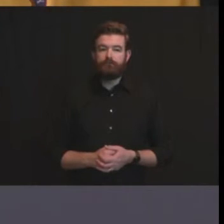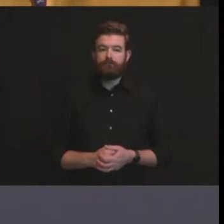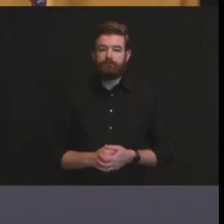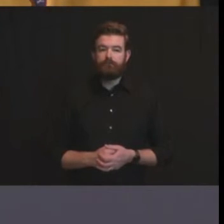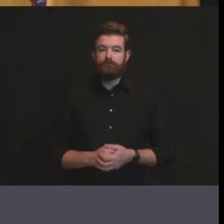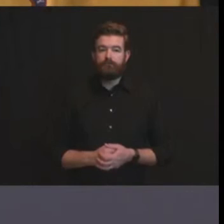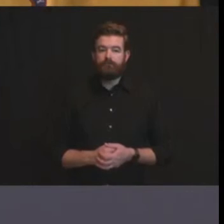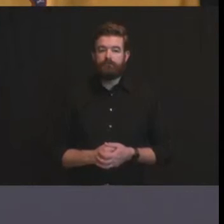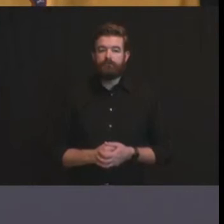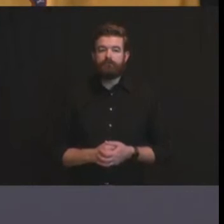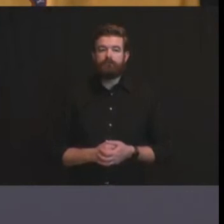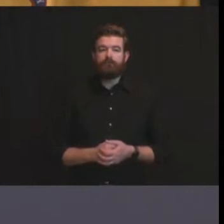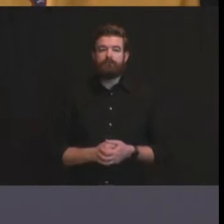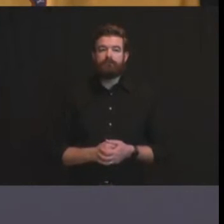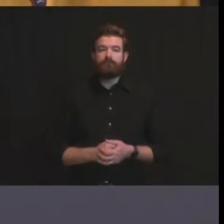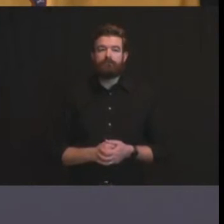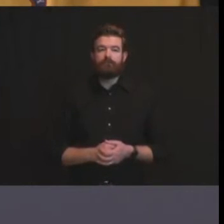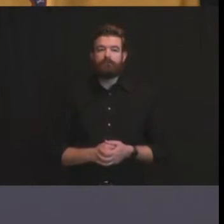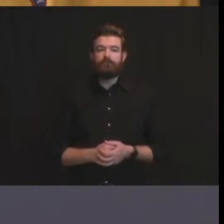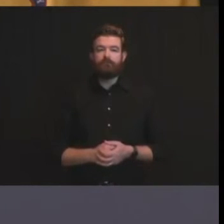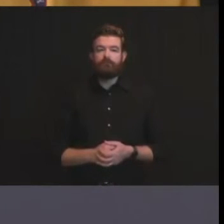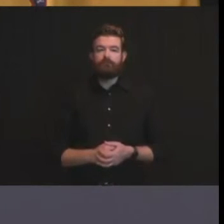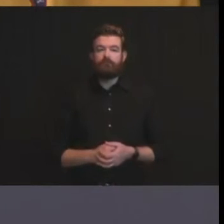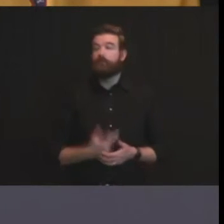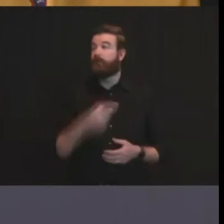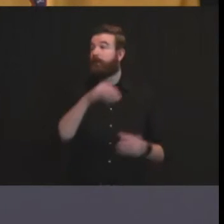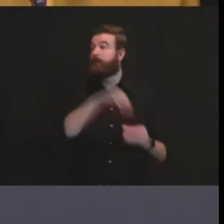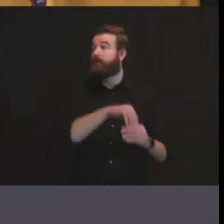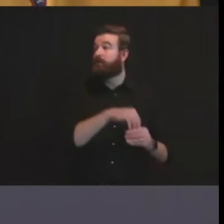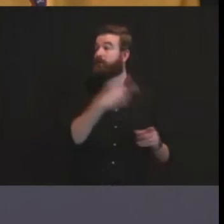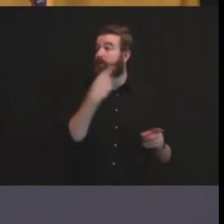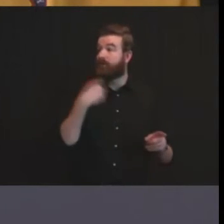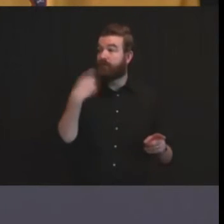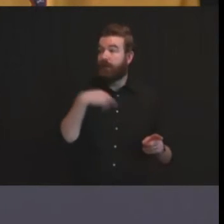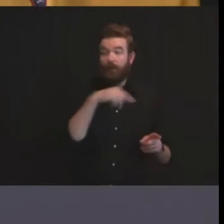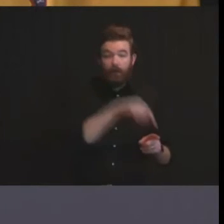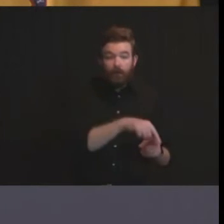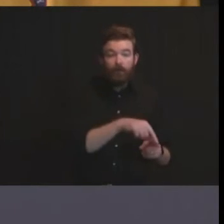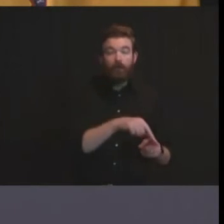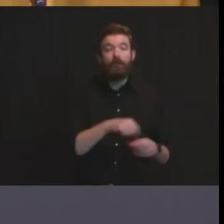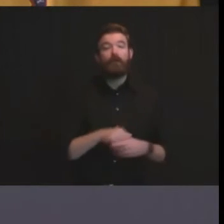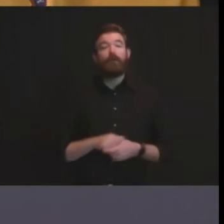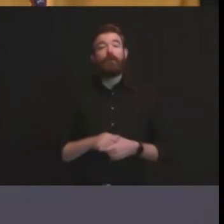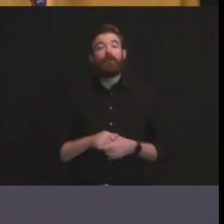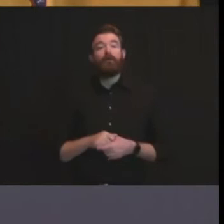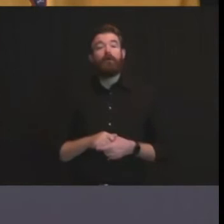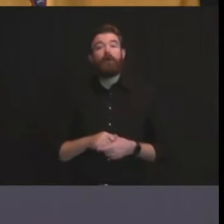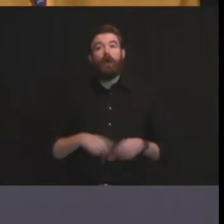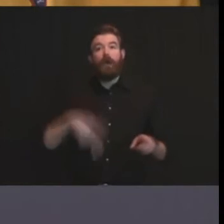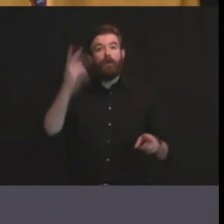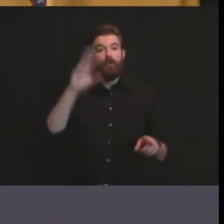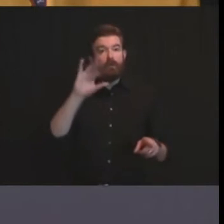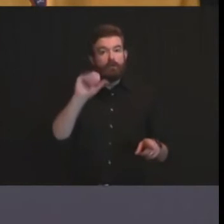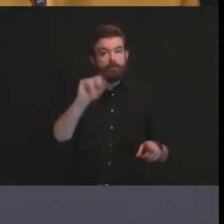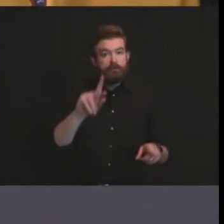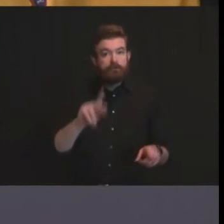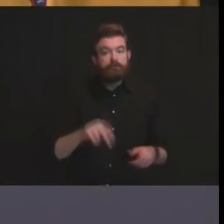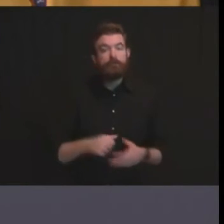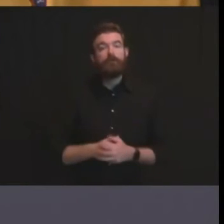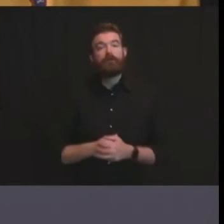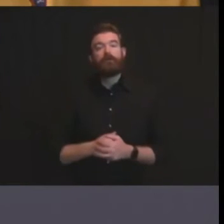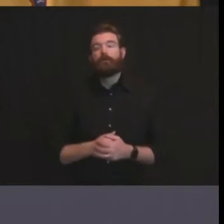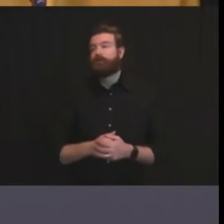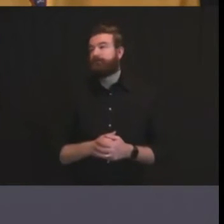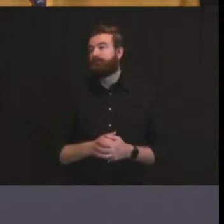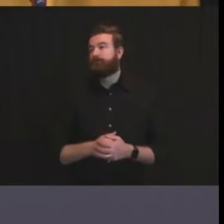a non-essential retail the non-essential businesses um i just got to say this as